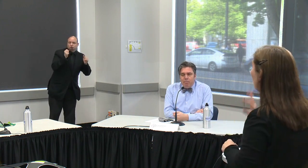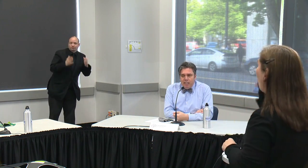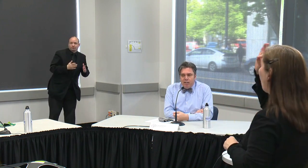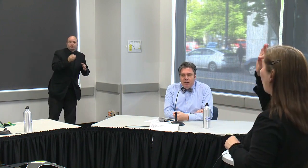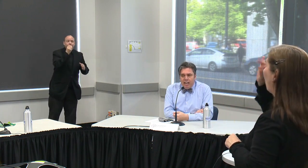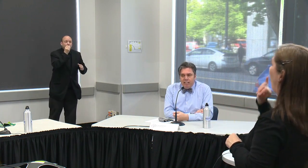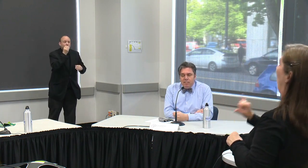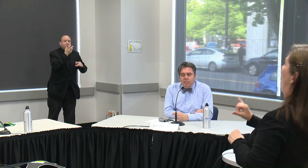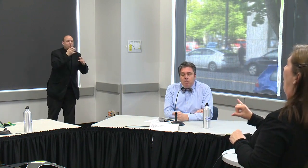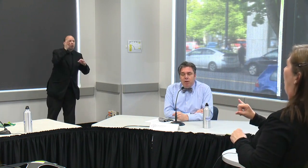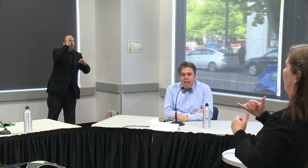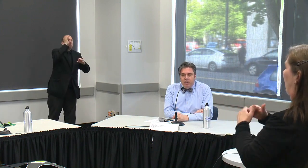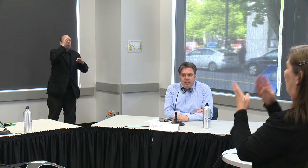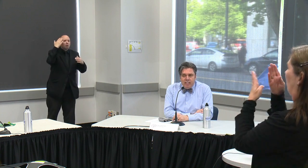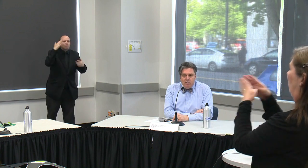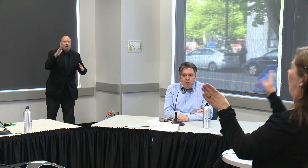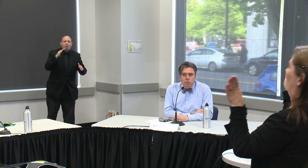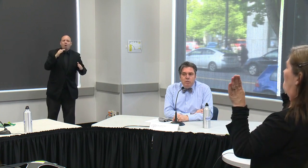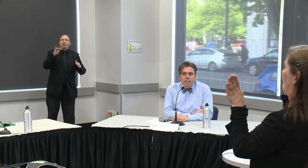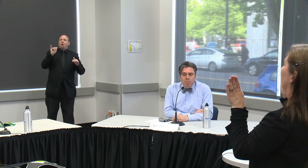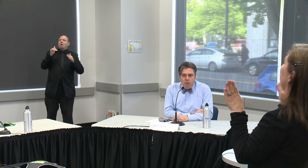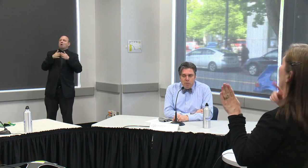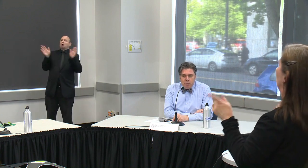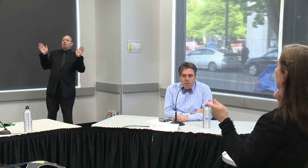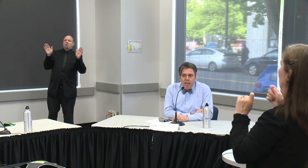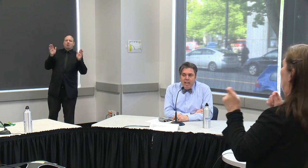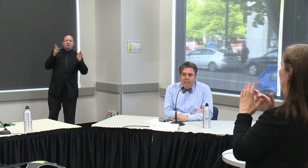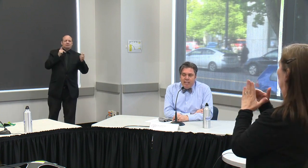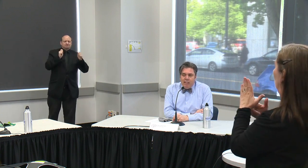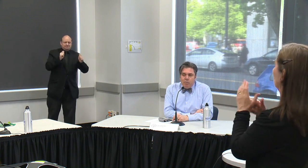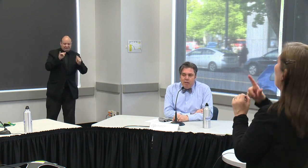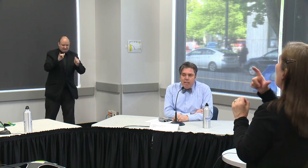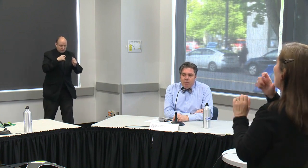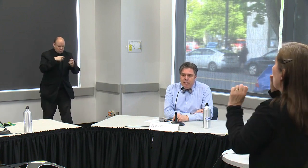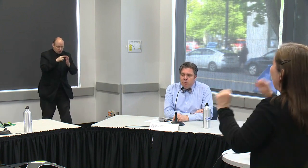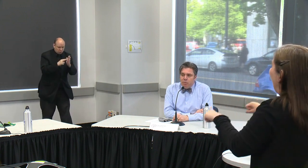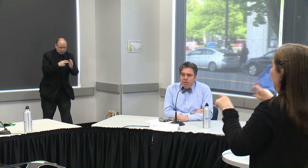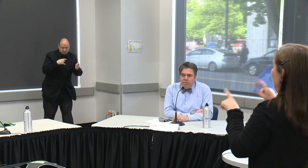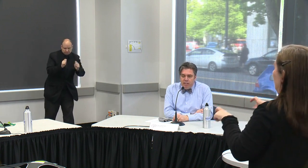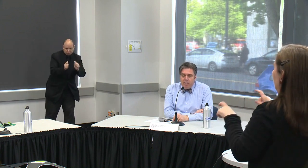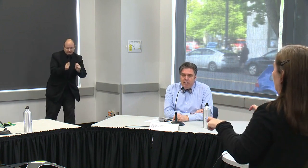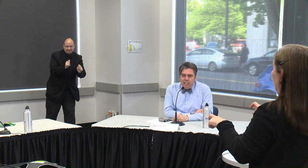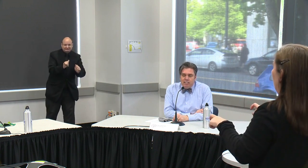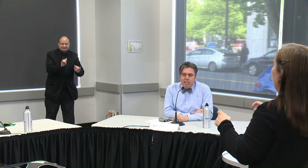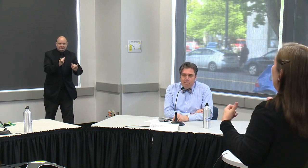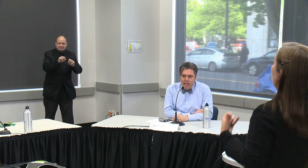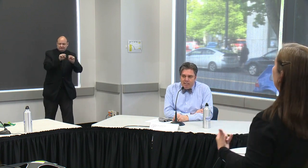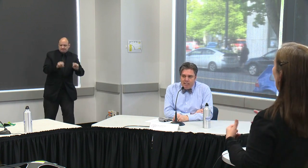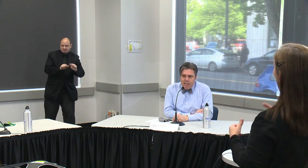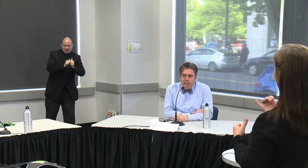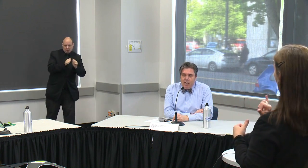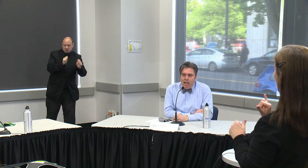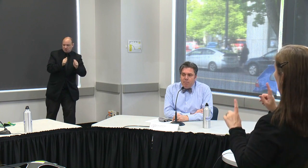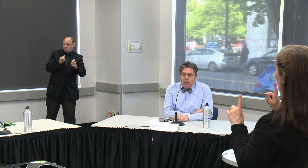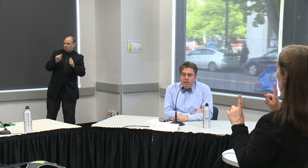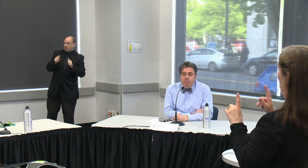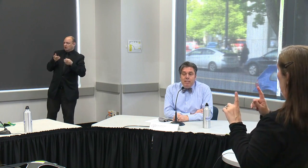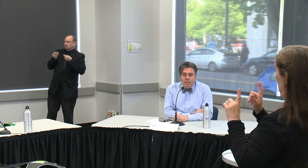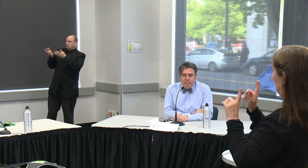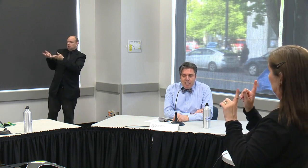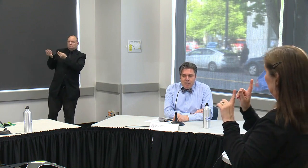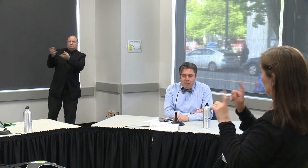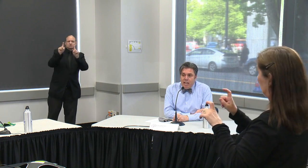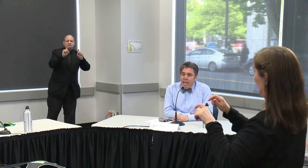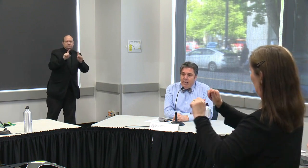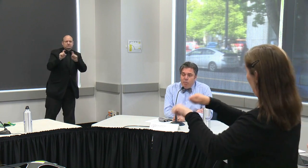we've updated our guidance to prioritize those who need it most and now that we're at a place where we feel our testing capacity can